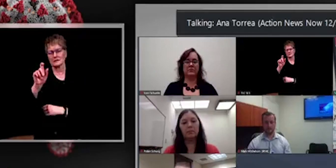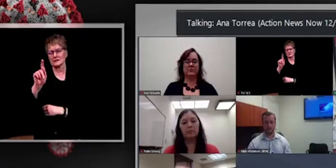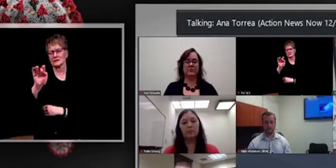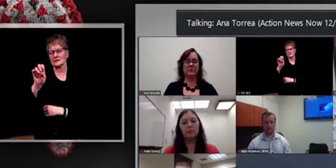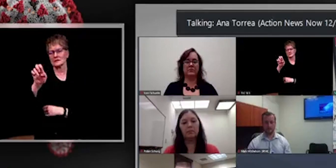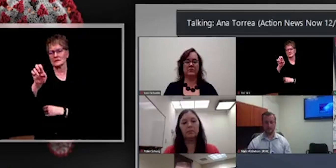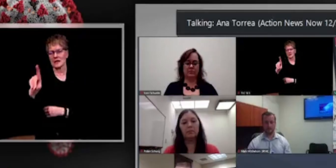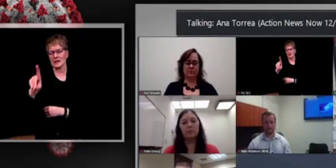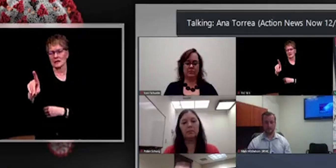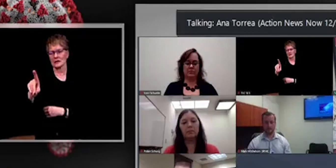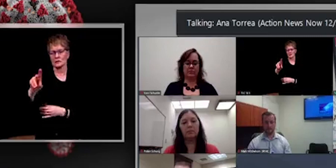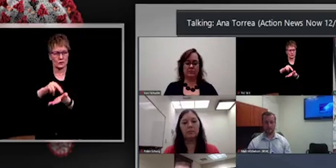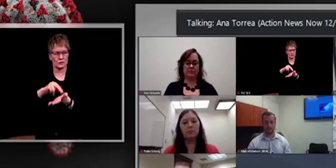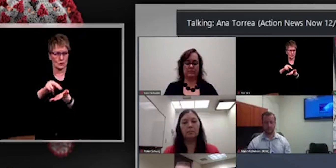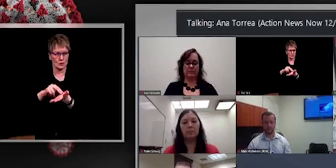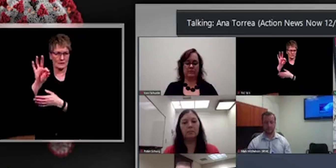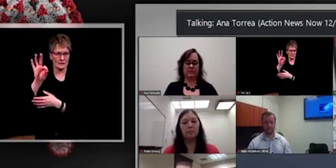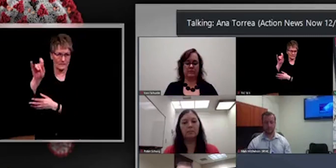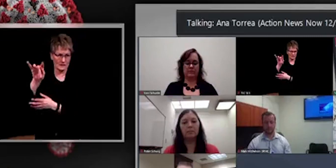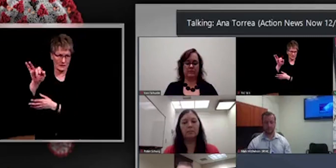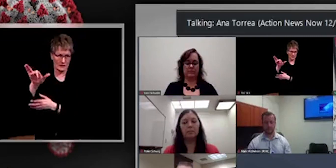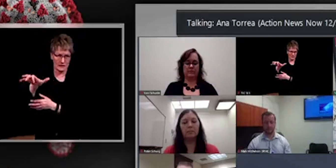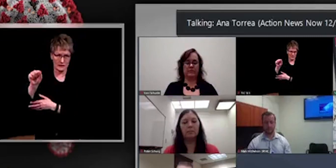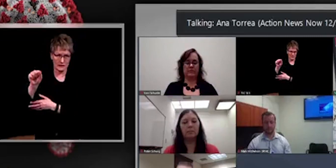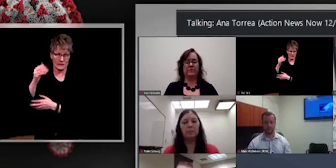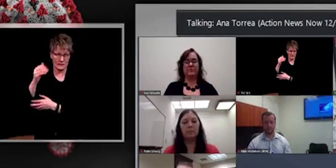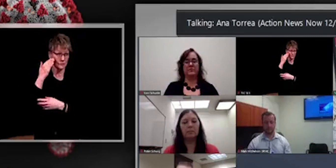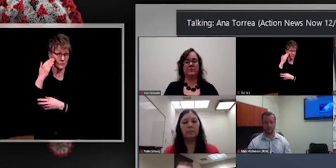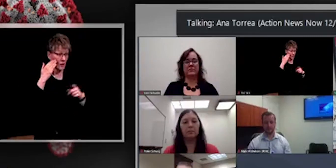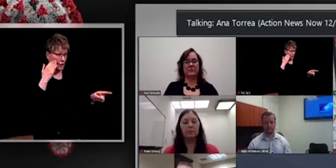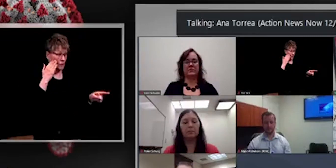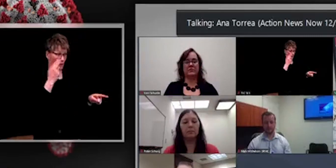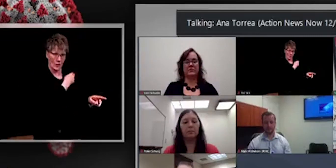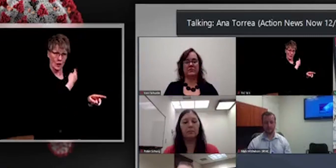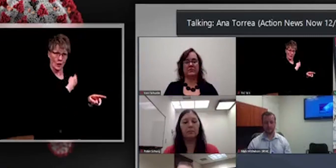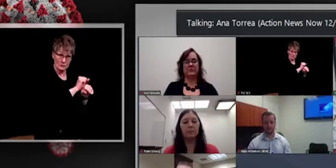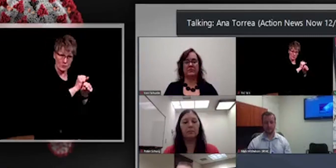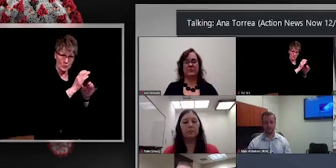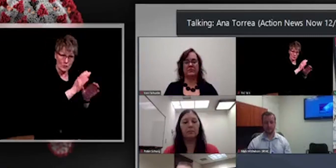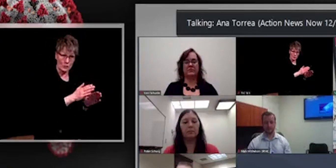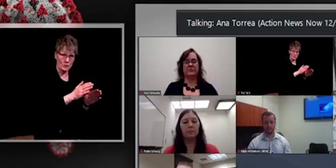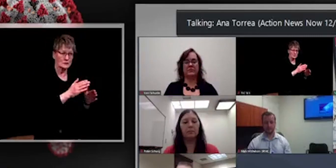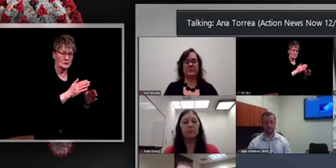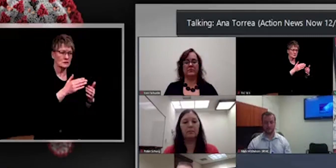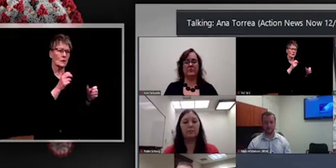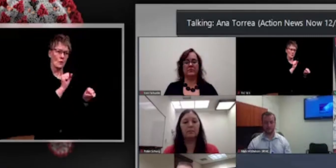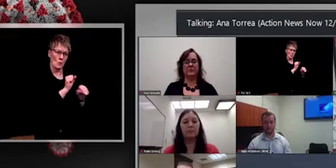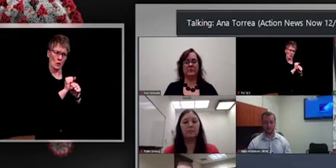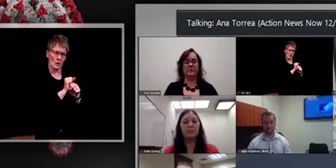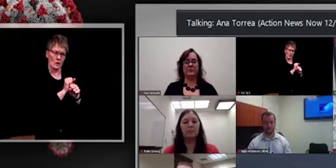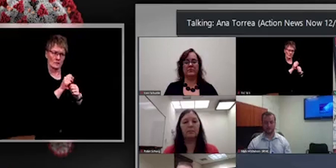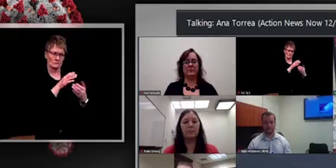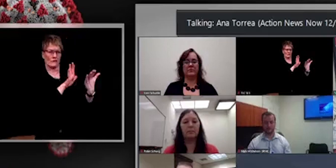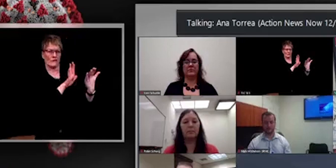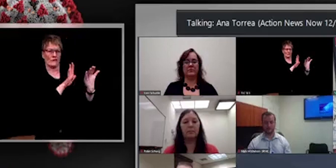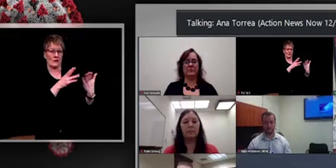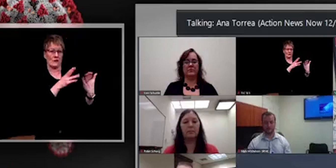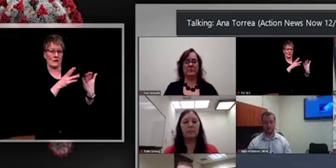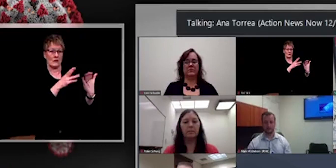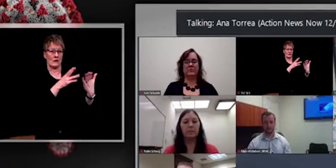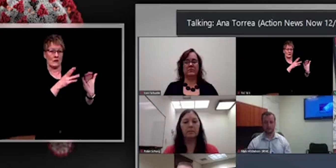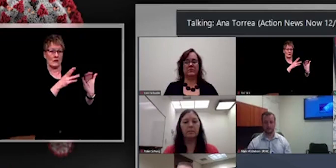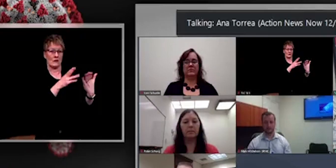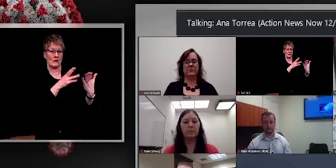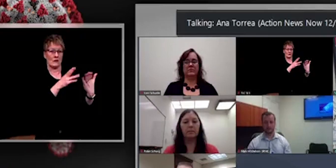who are working with high risk patients. What about skilled nursing facilities? What is their timeline also going to look like? Because they're part of that, uh, tier one